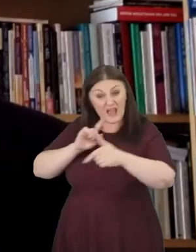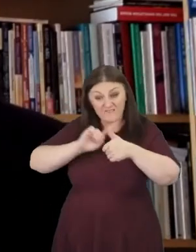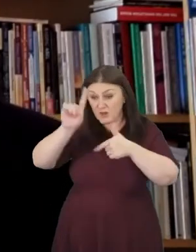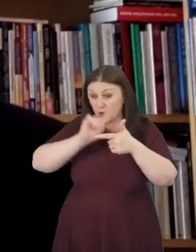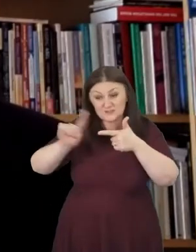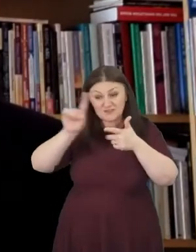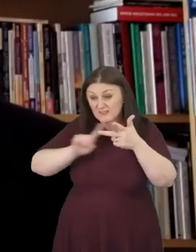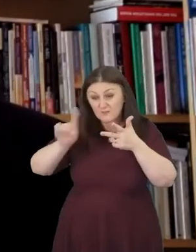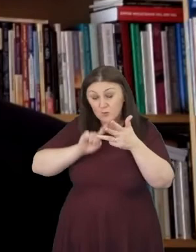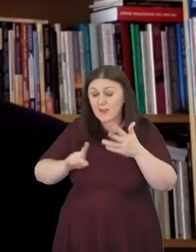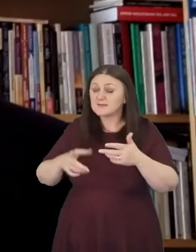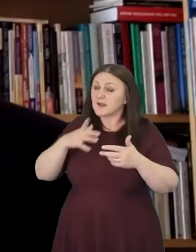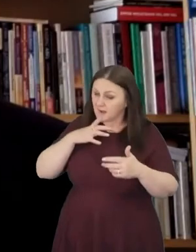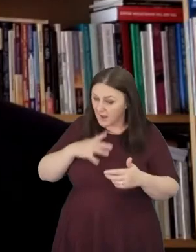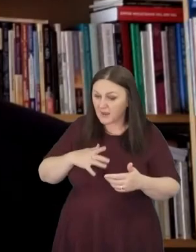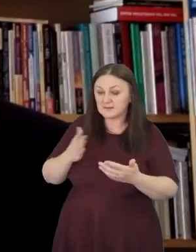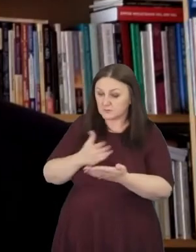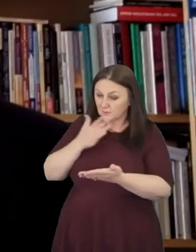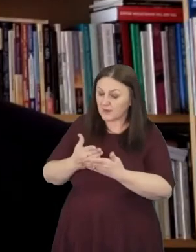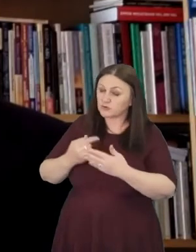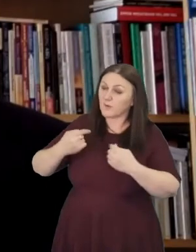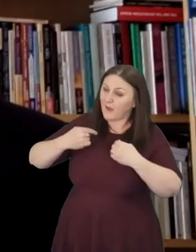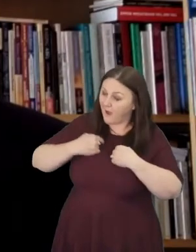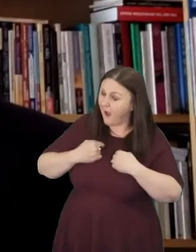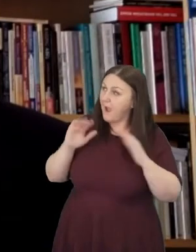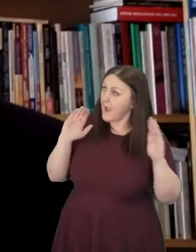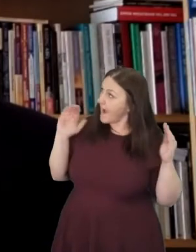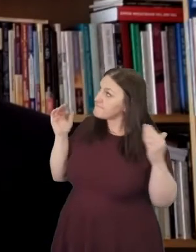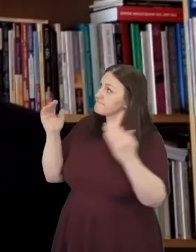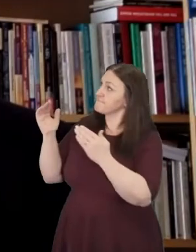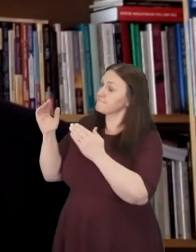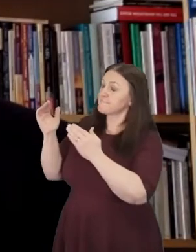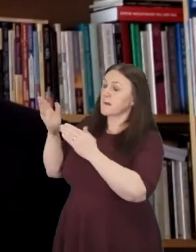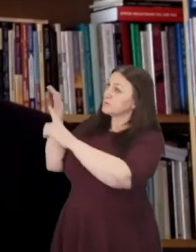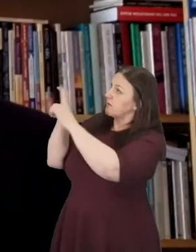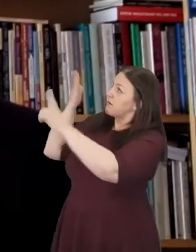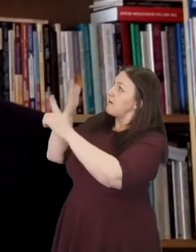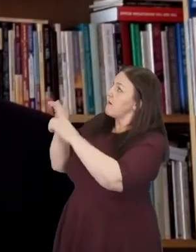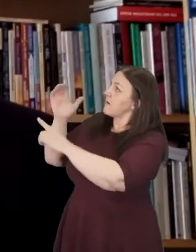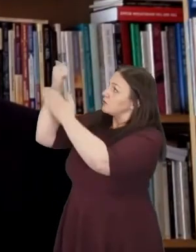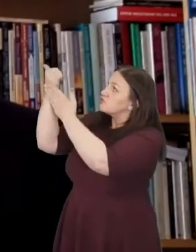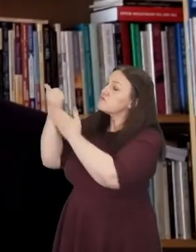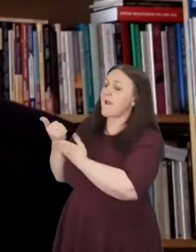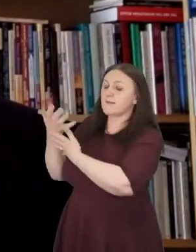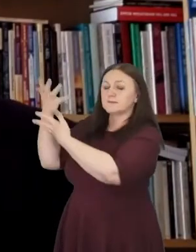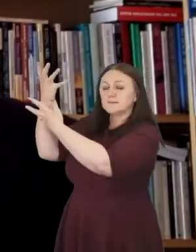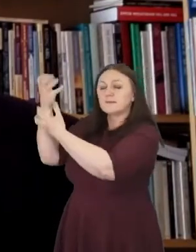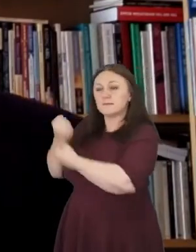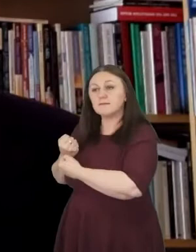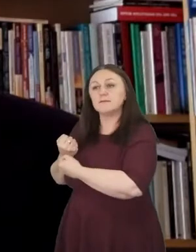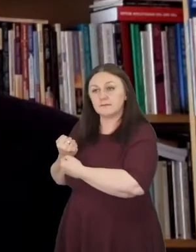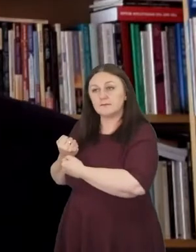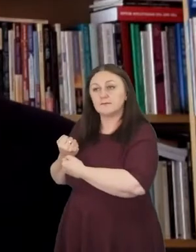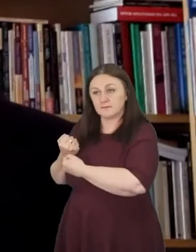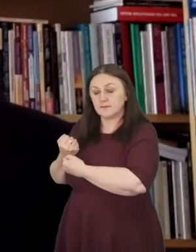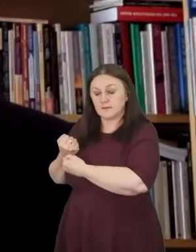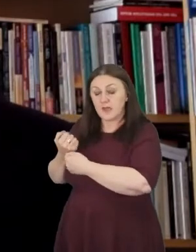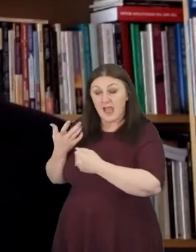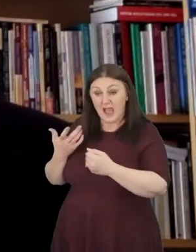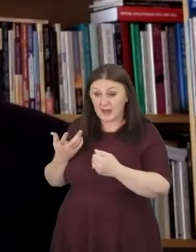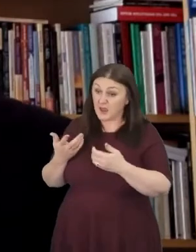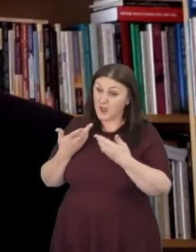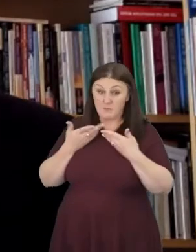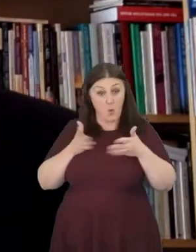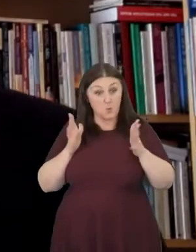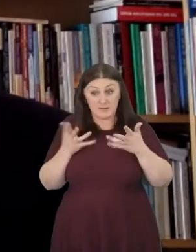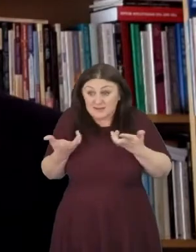that I'm attentive to rhythms of grace and I'm open to how this might be expressed in the year